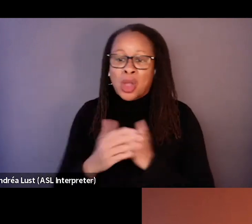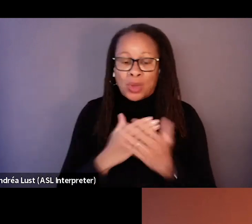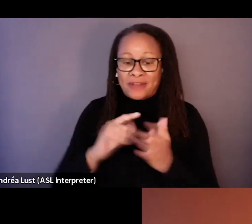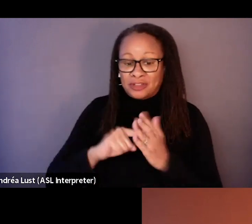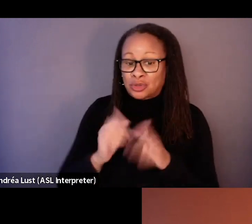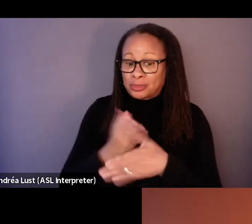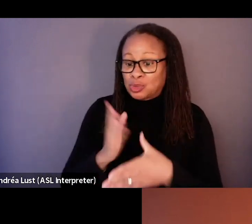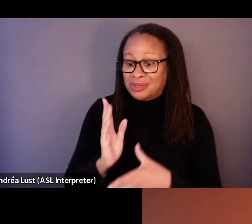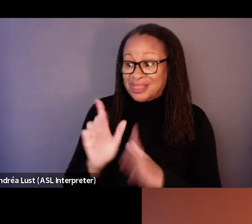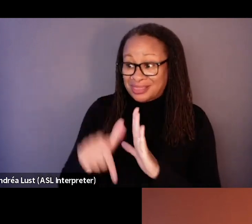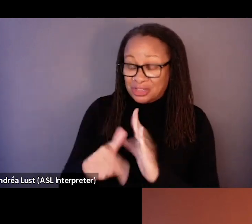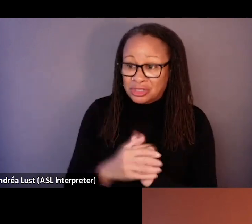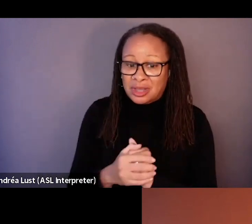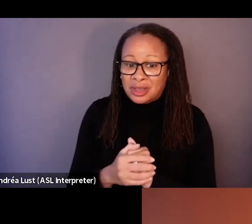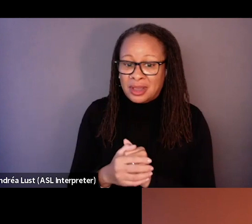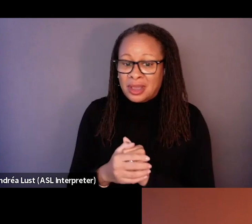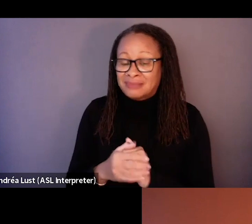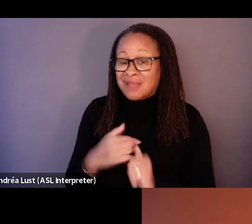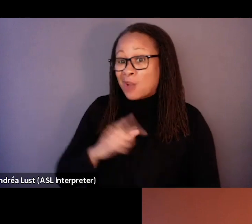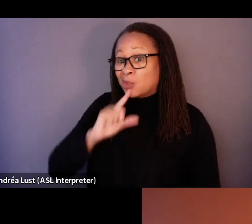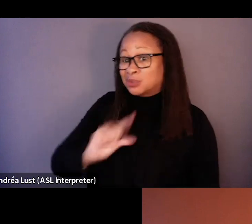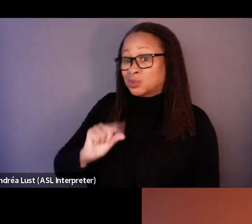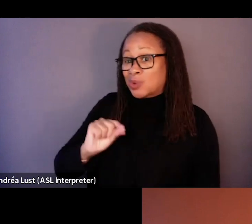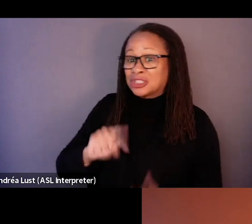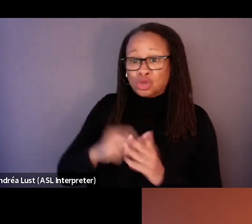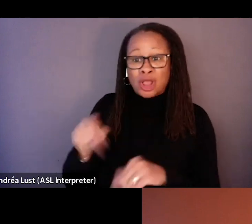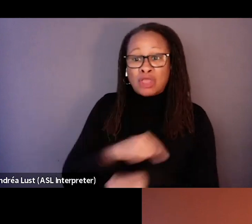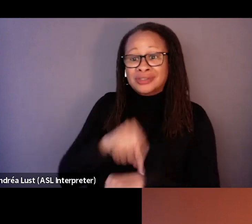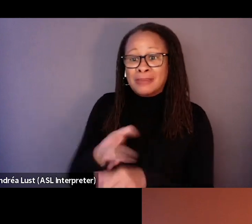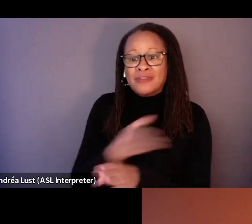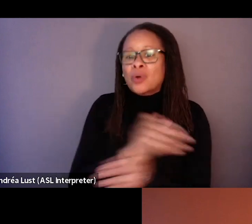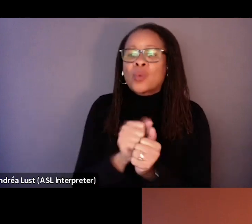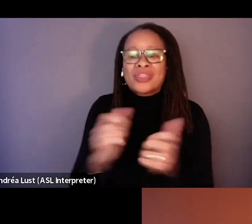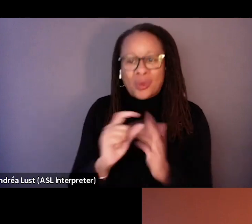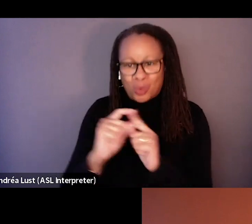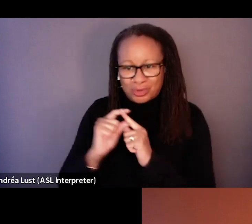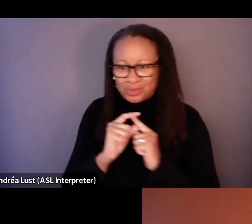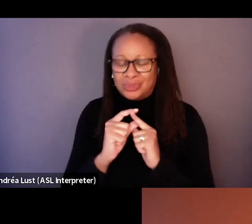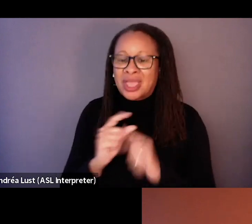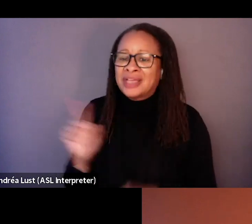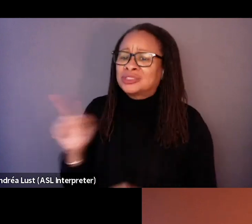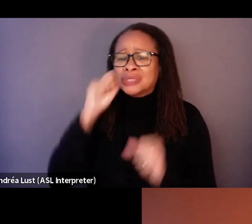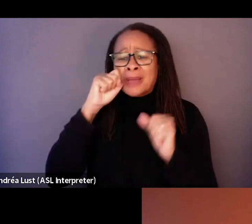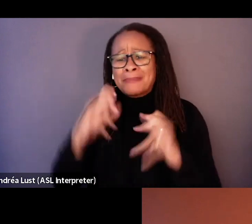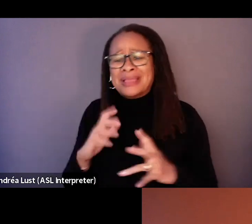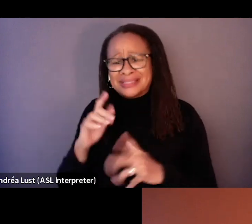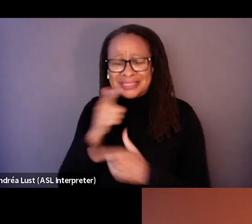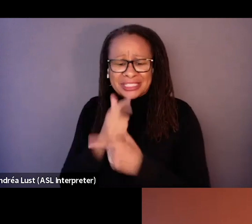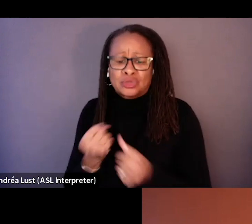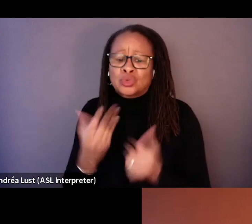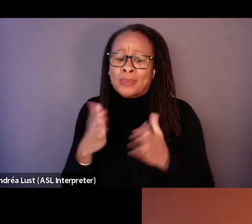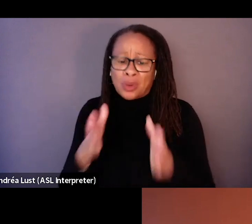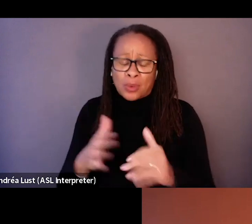us later, uh, actually started long time before without talking. And, uh, she was an amazing sister in so many